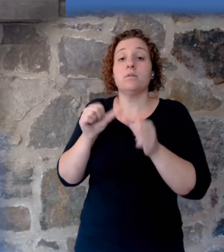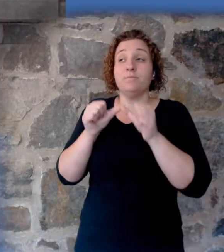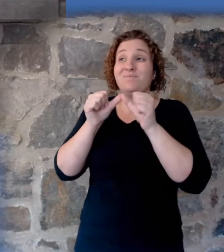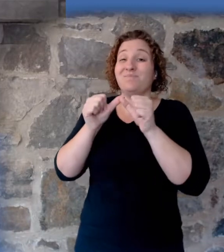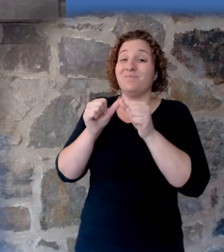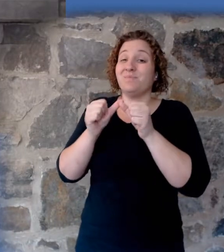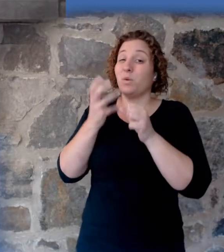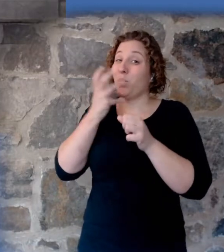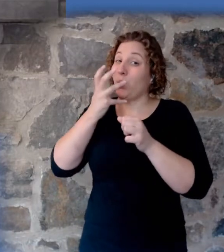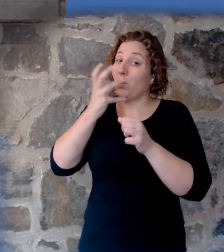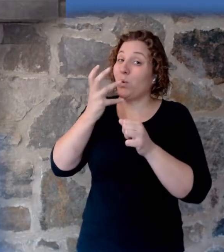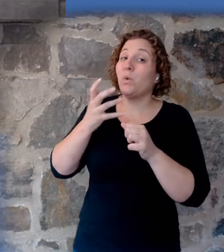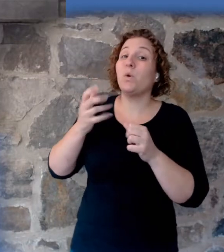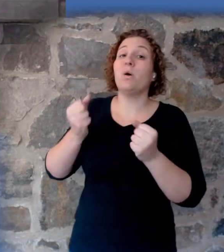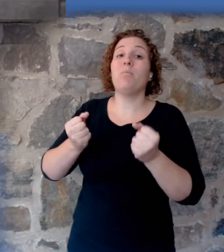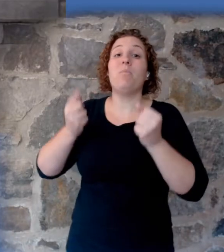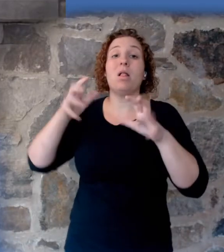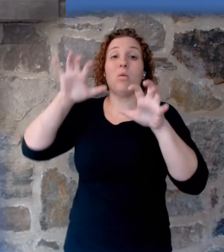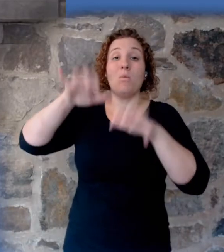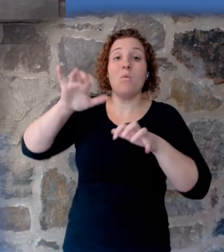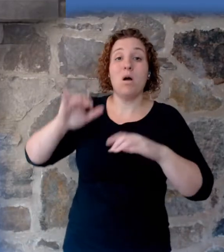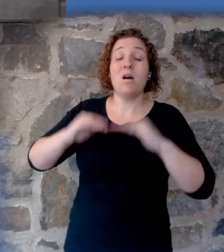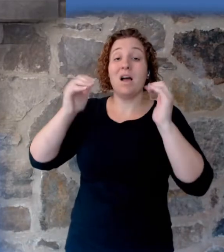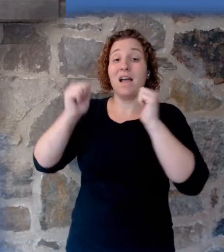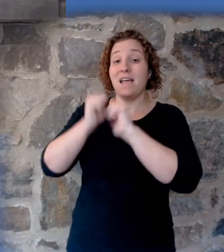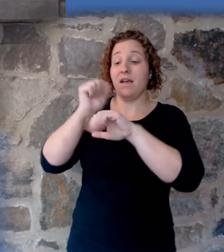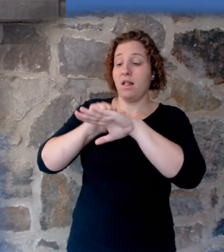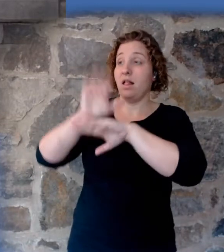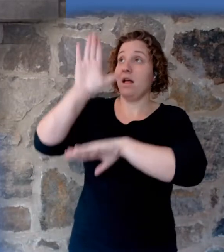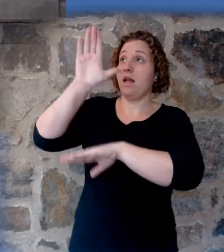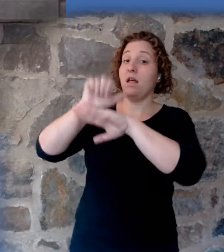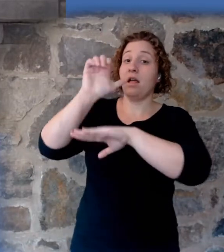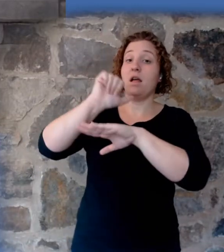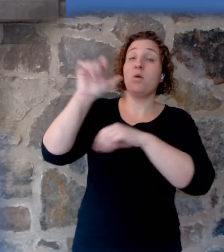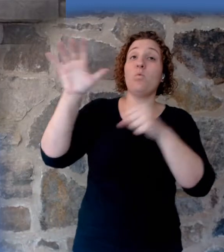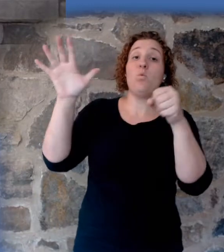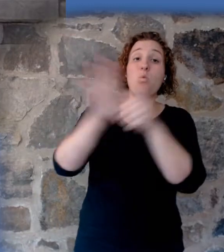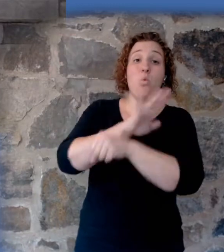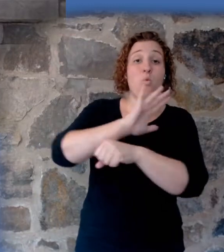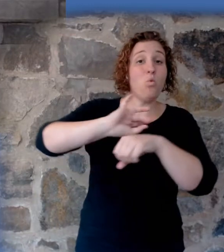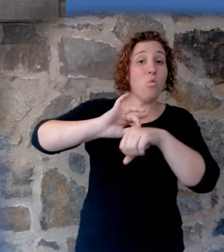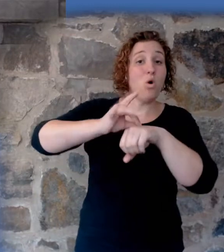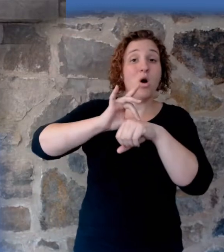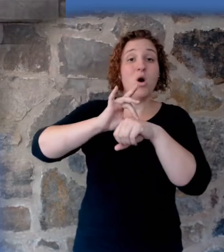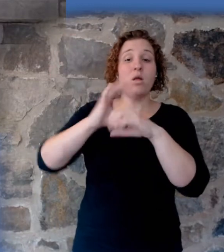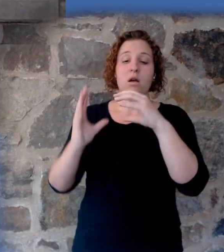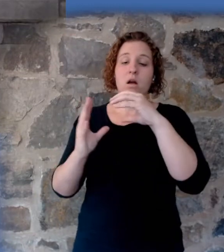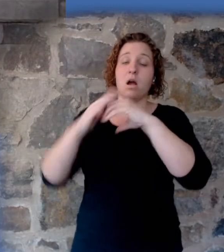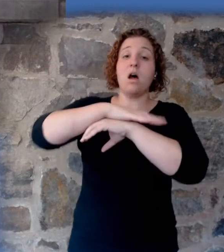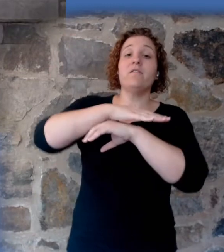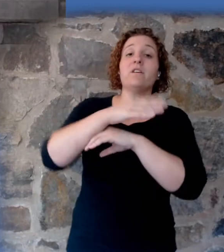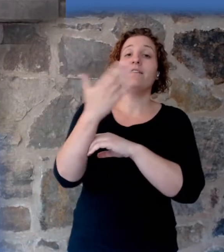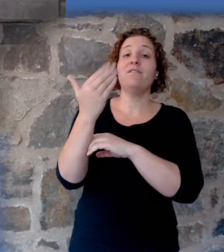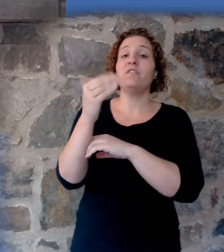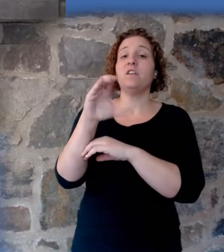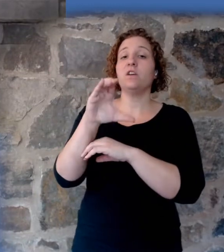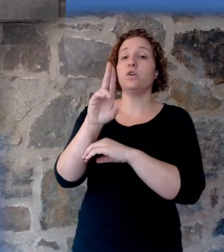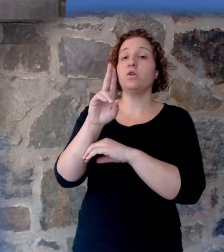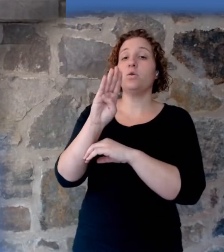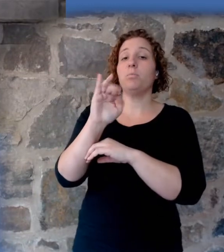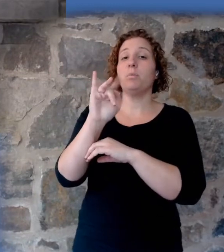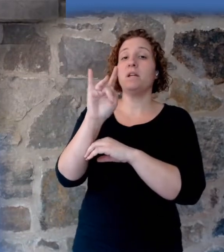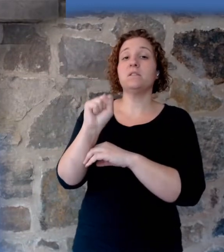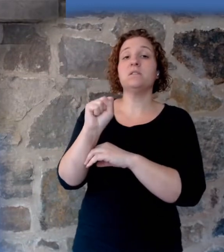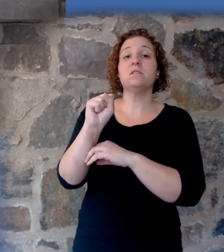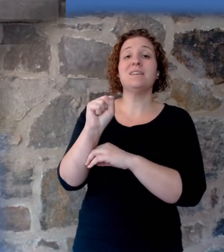earth, and all the high hills that were under the whole heaven were covered fifteen cupids upward, at least twenty-two